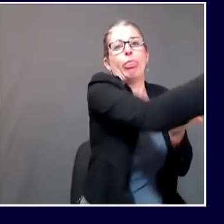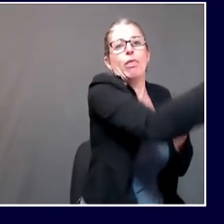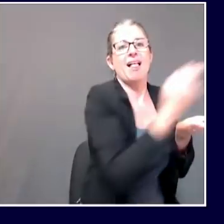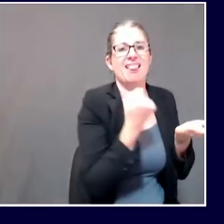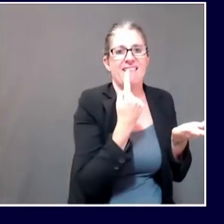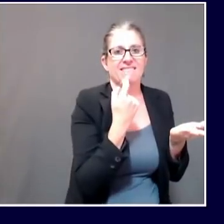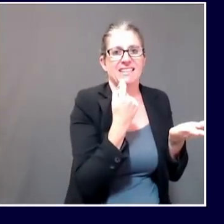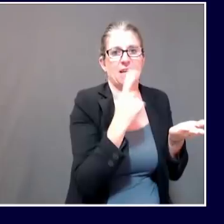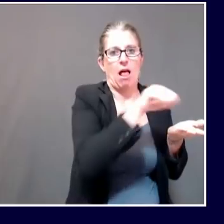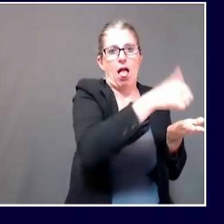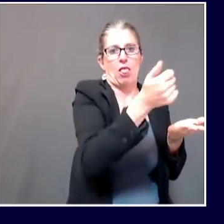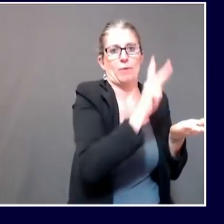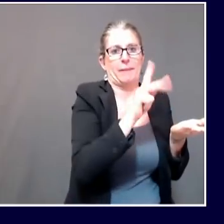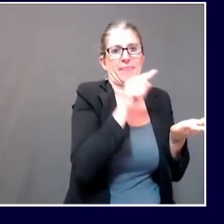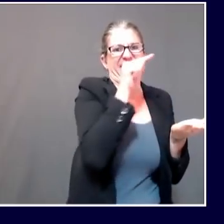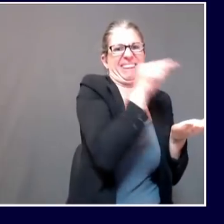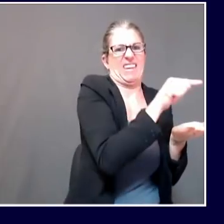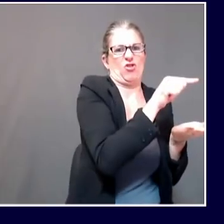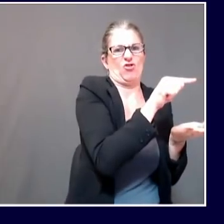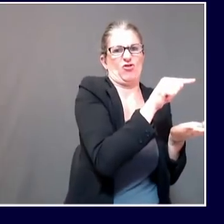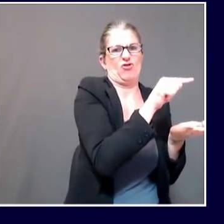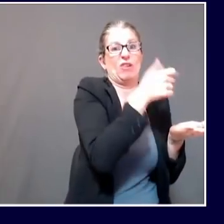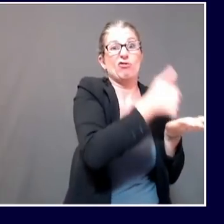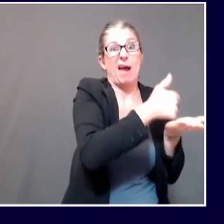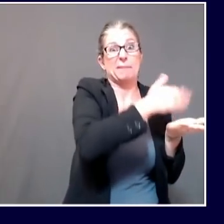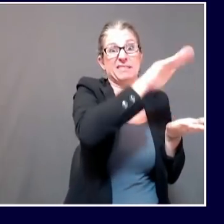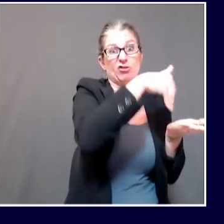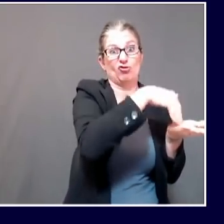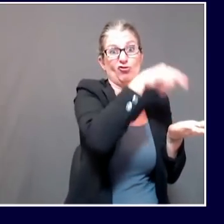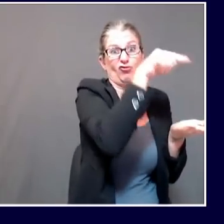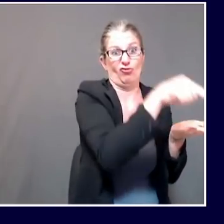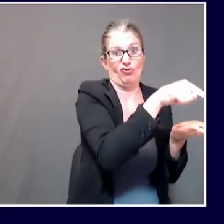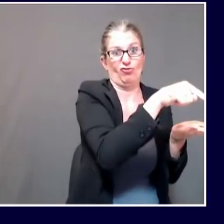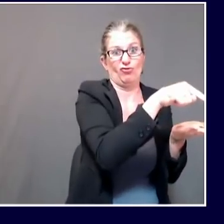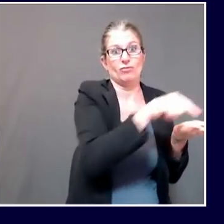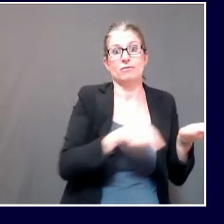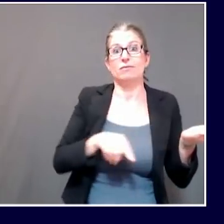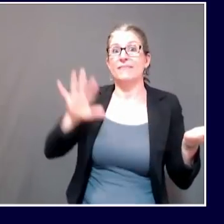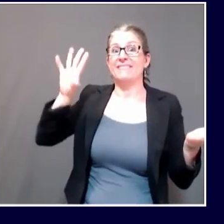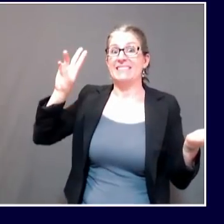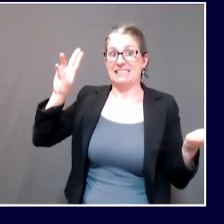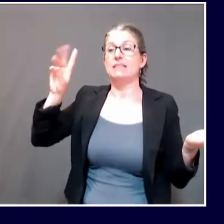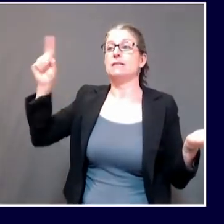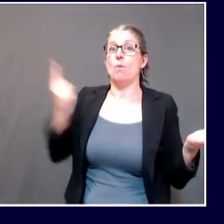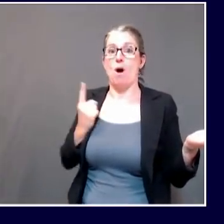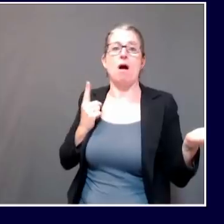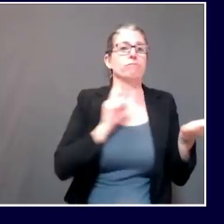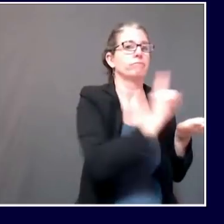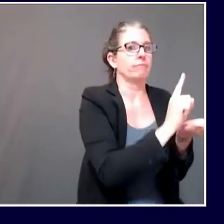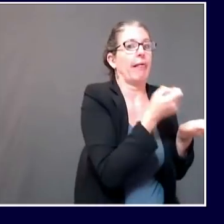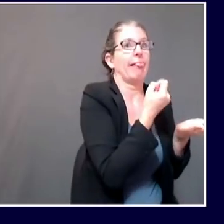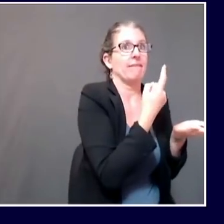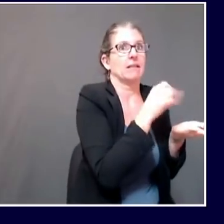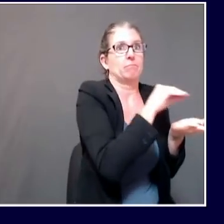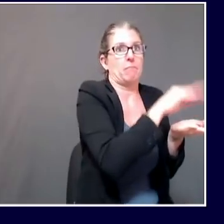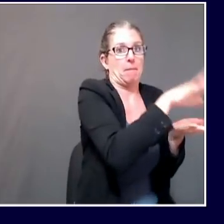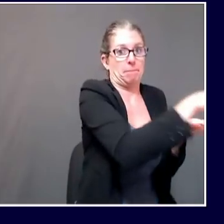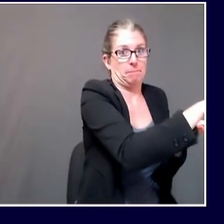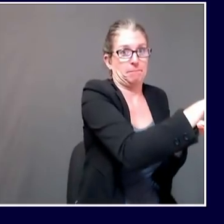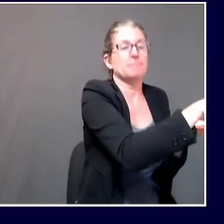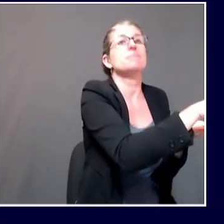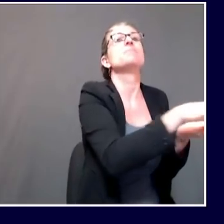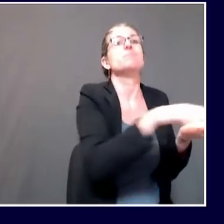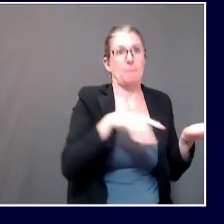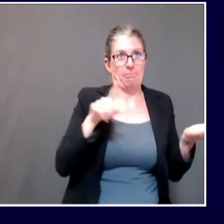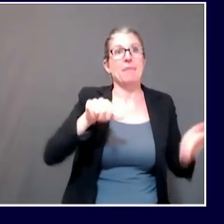been a case among one staff member at the York County Jail who attended the wedding. In addition, there have